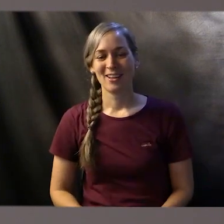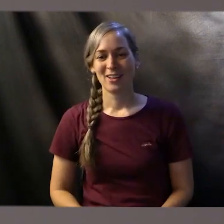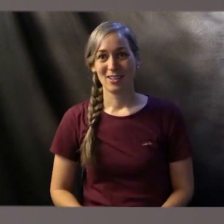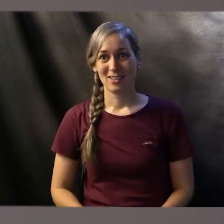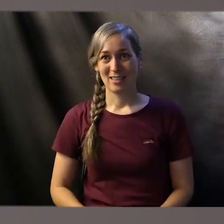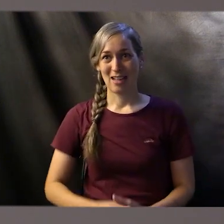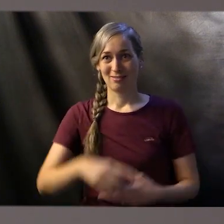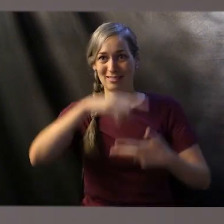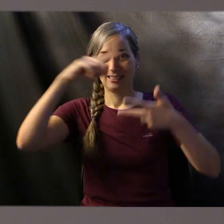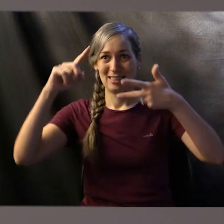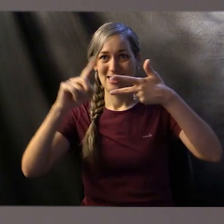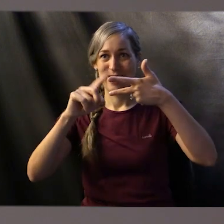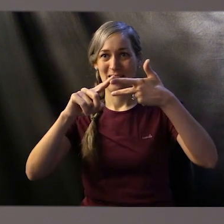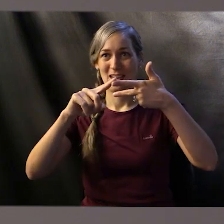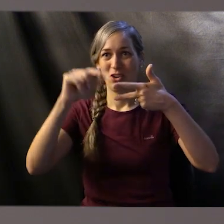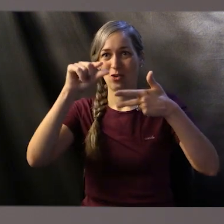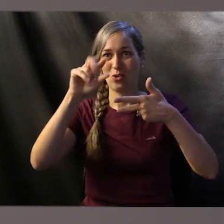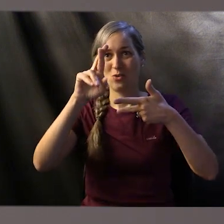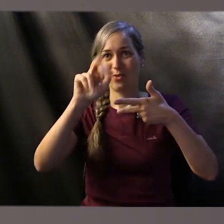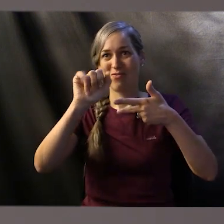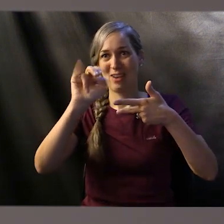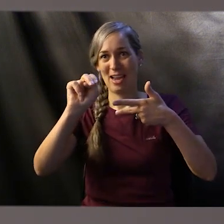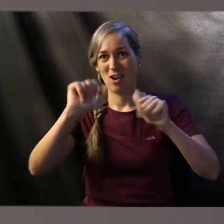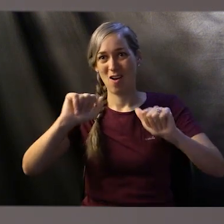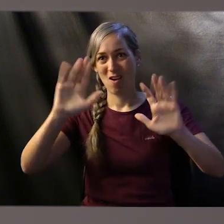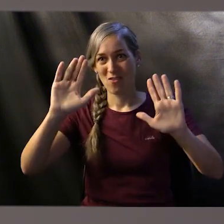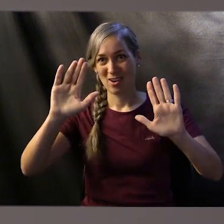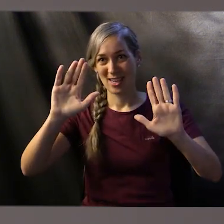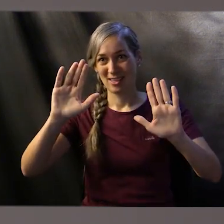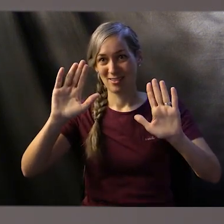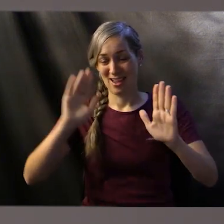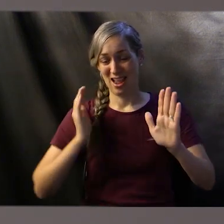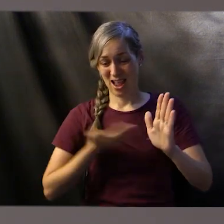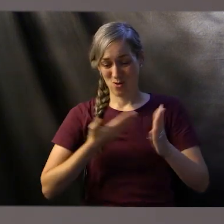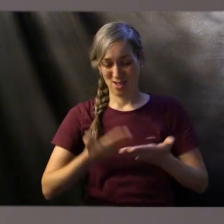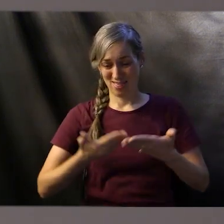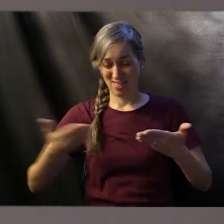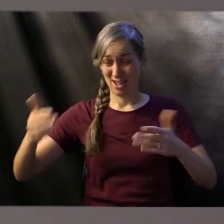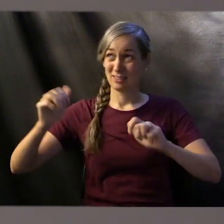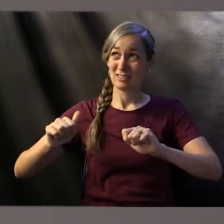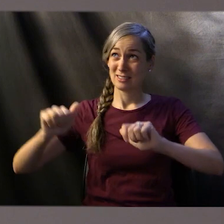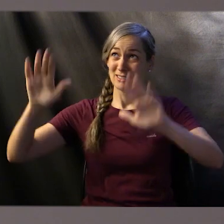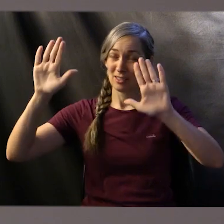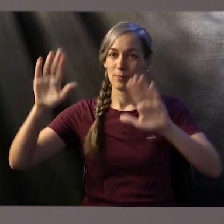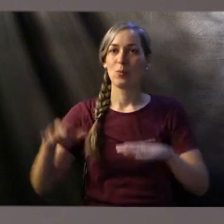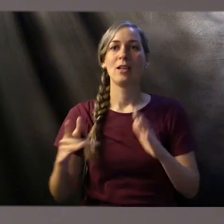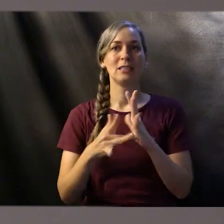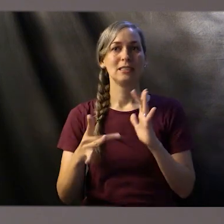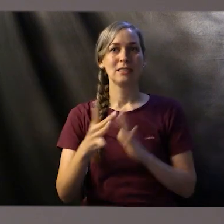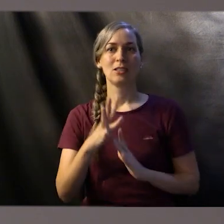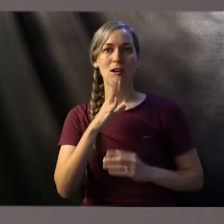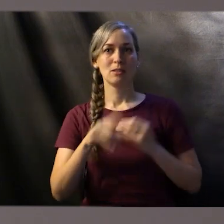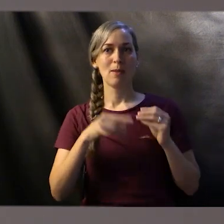The grain offering, the devotion of one's possessions, we can find this in the words of Jesus in Matthew